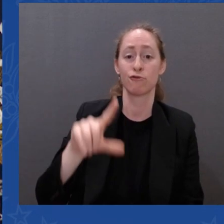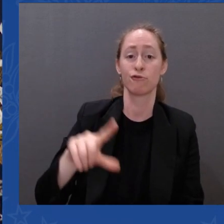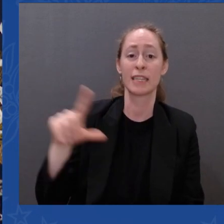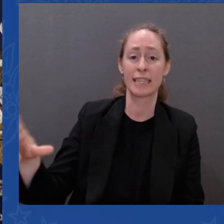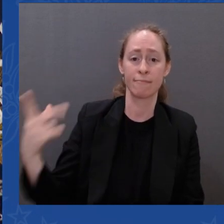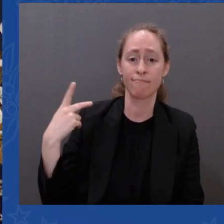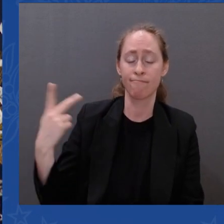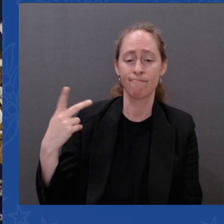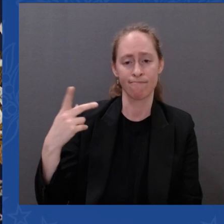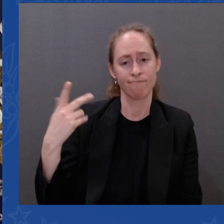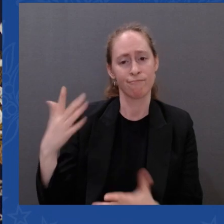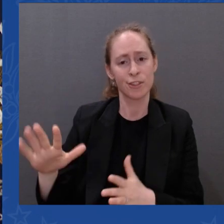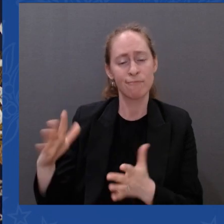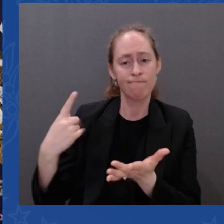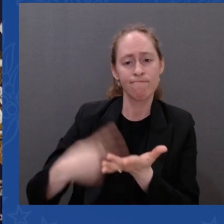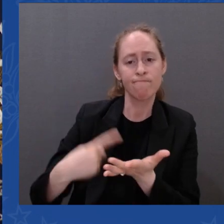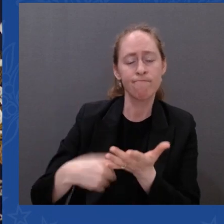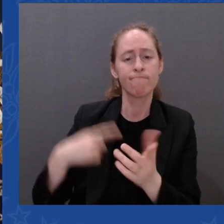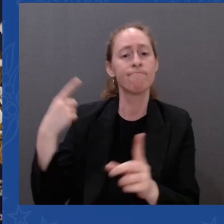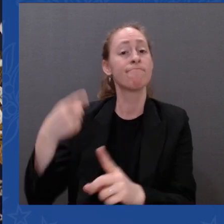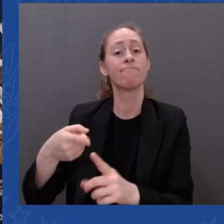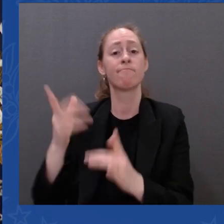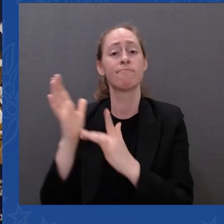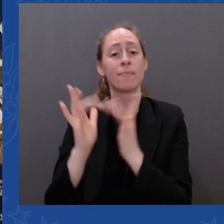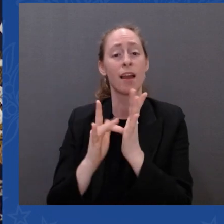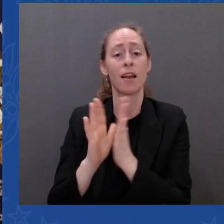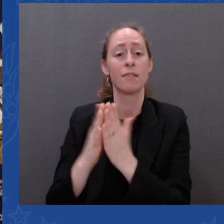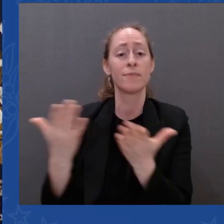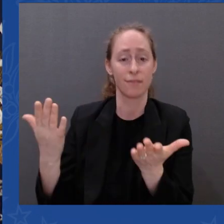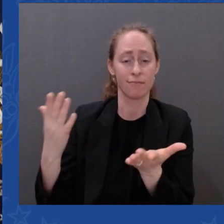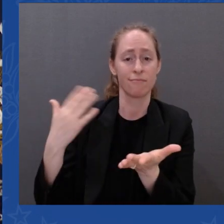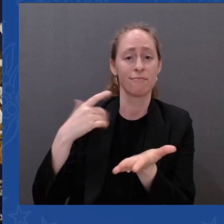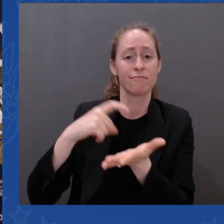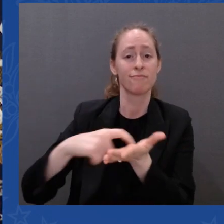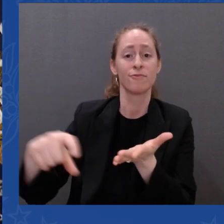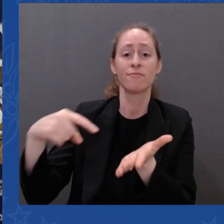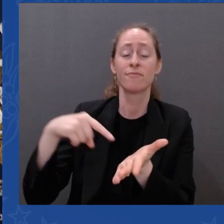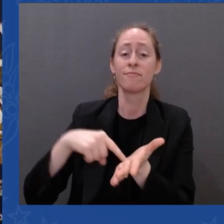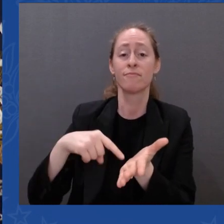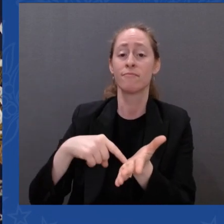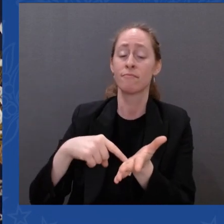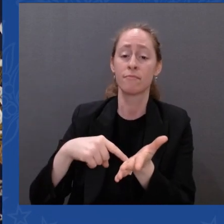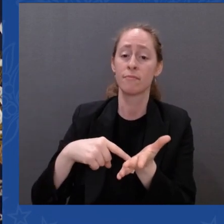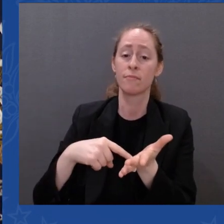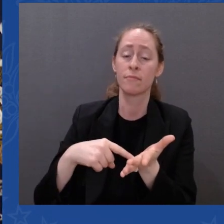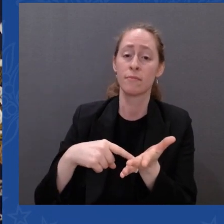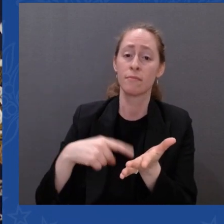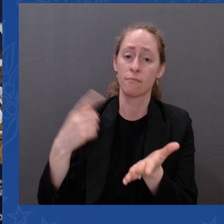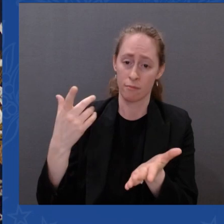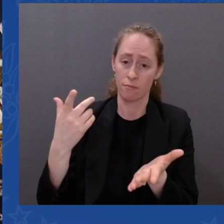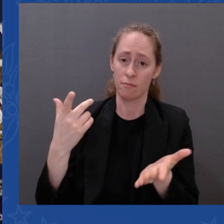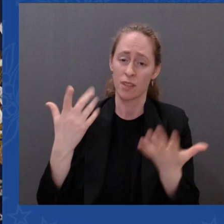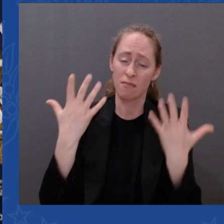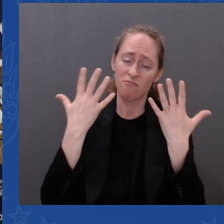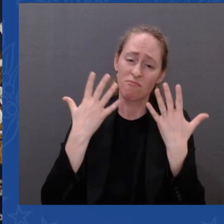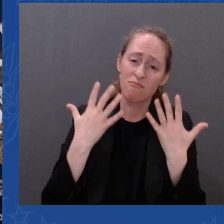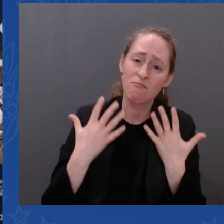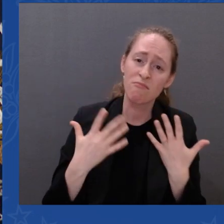The Lord is near to the brokenhearted and saves the crushed in spirit.